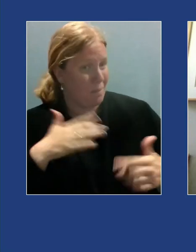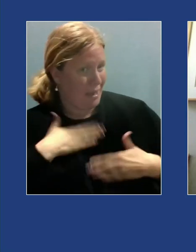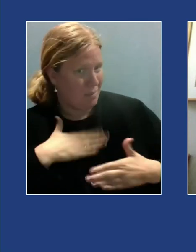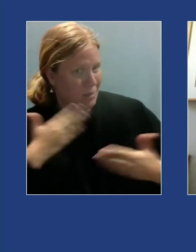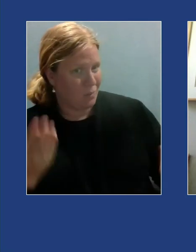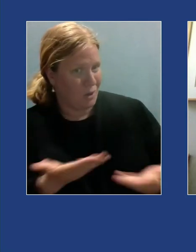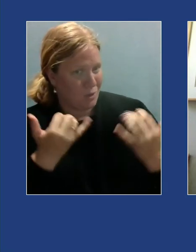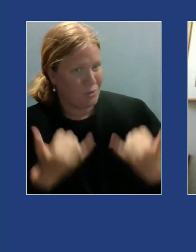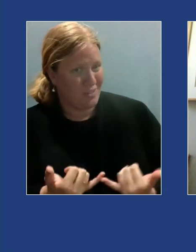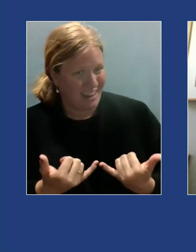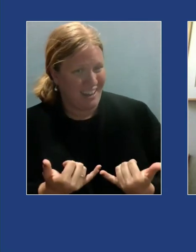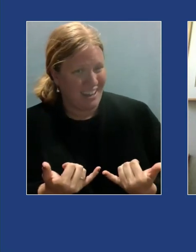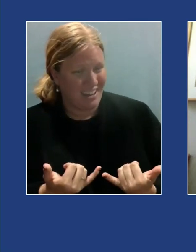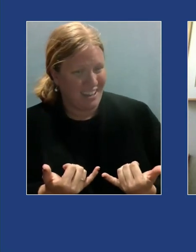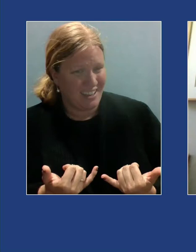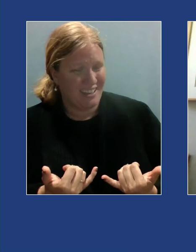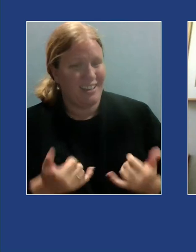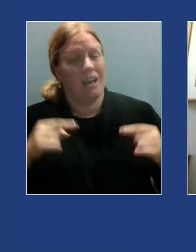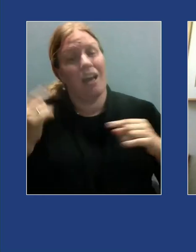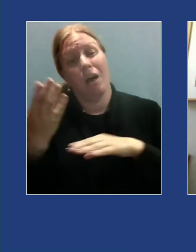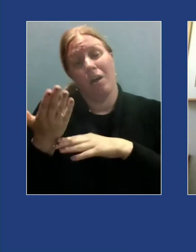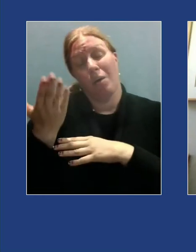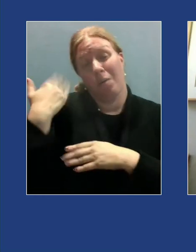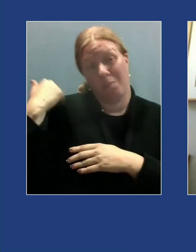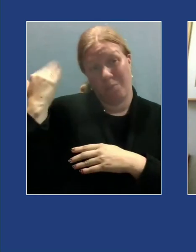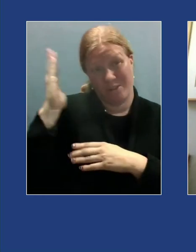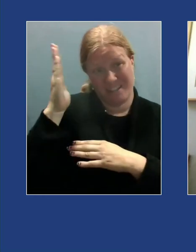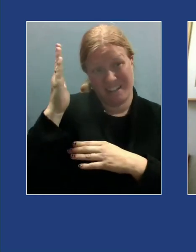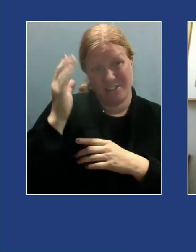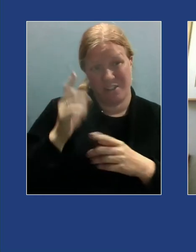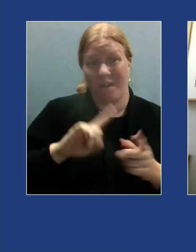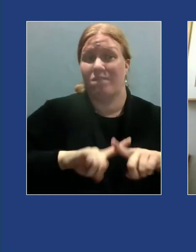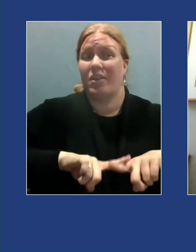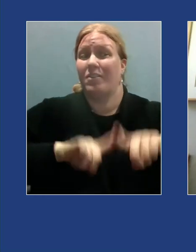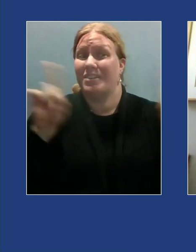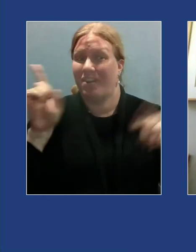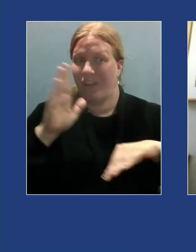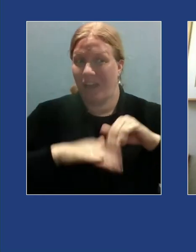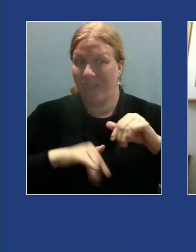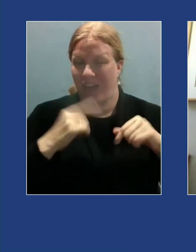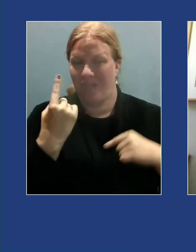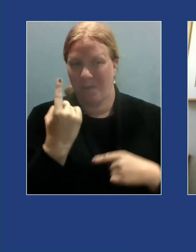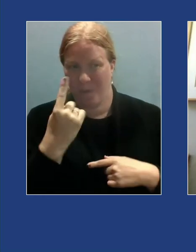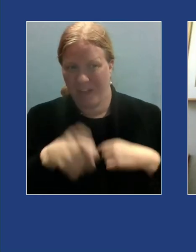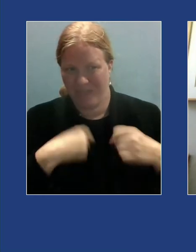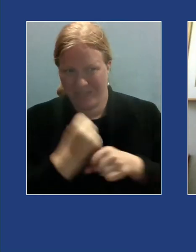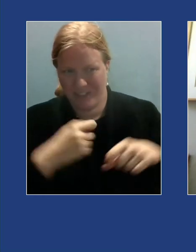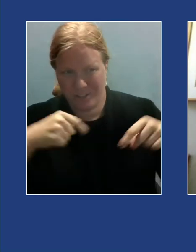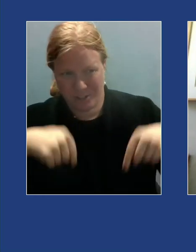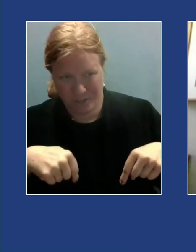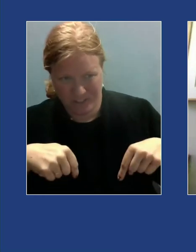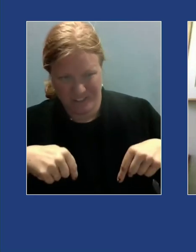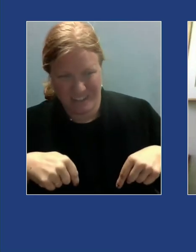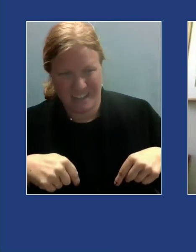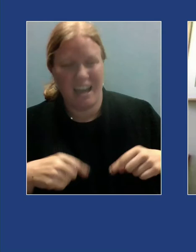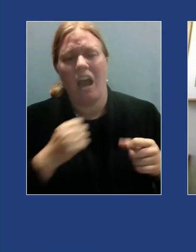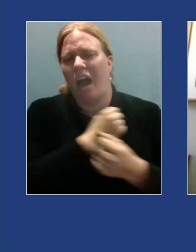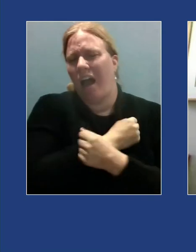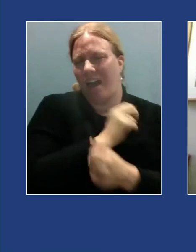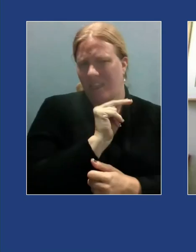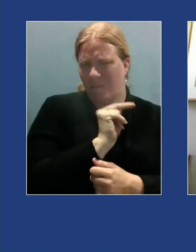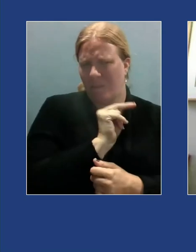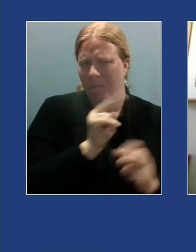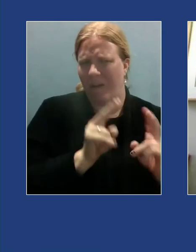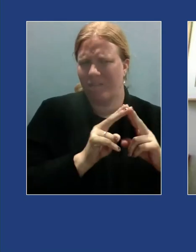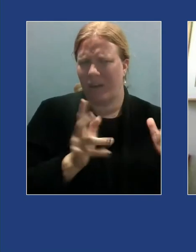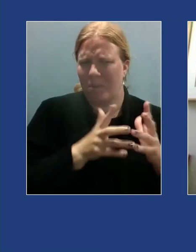presentation than the one we would have given I love Nama very much but it's hard to see life from her point of view sometimes she's